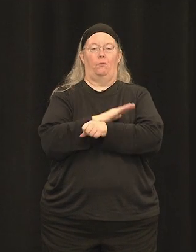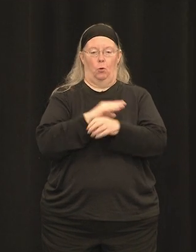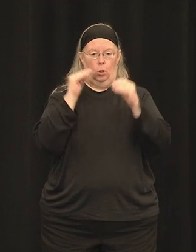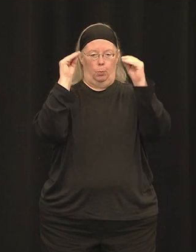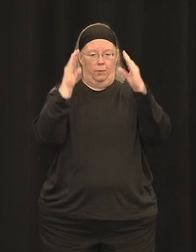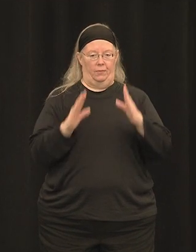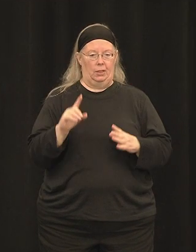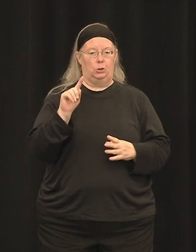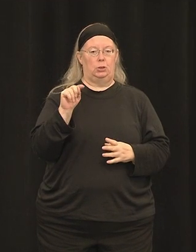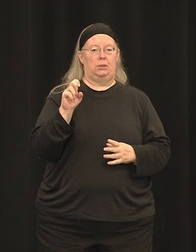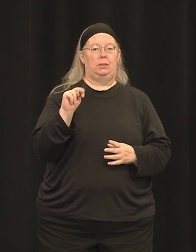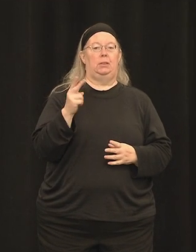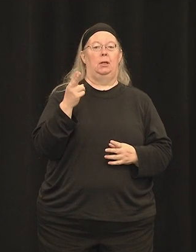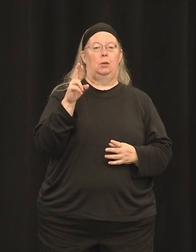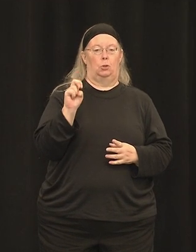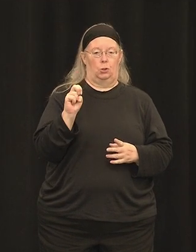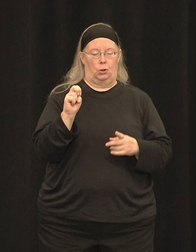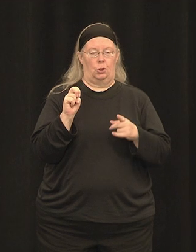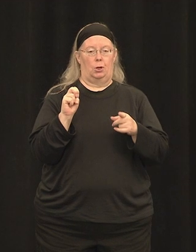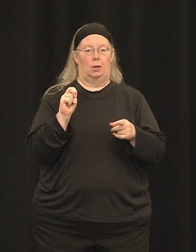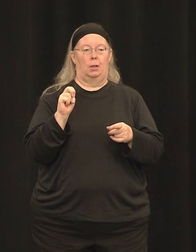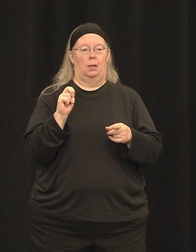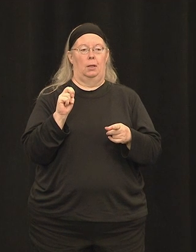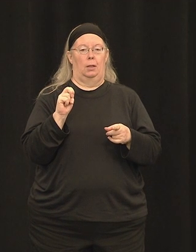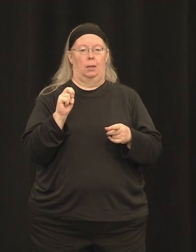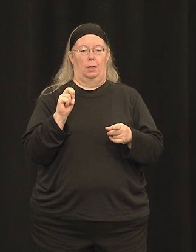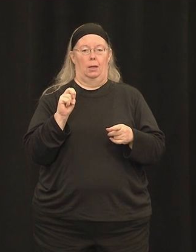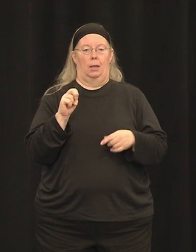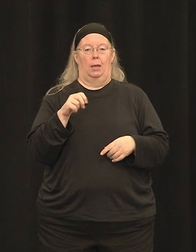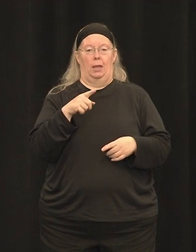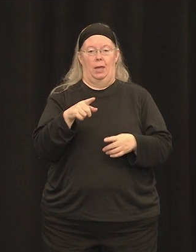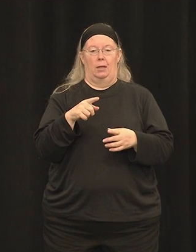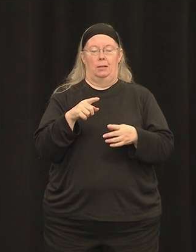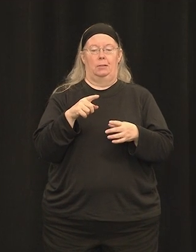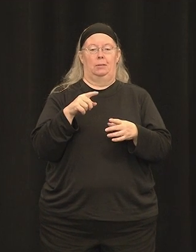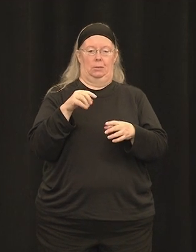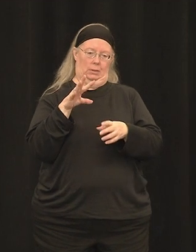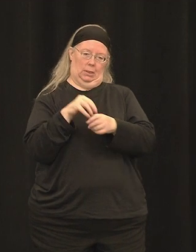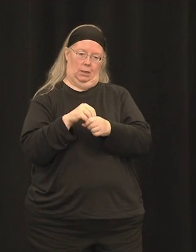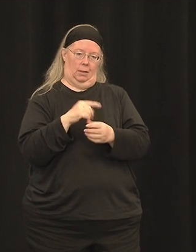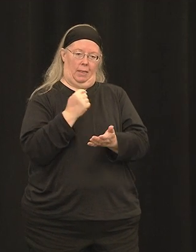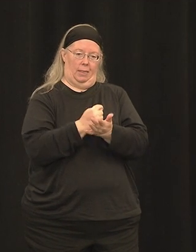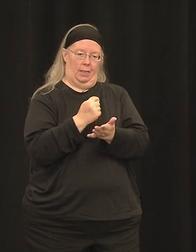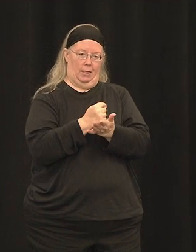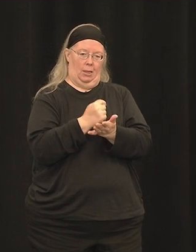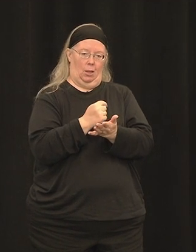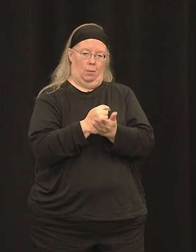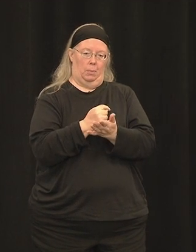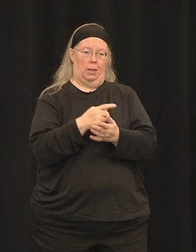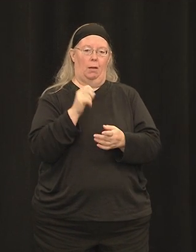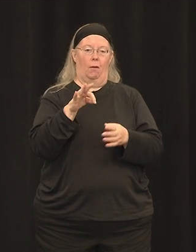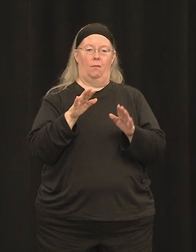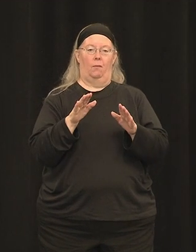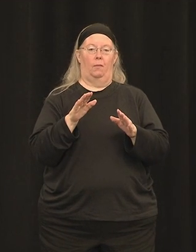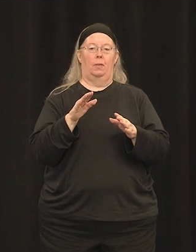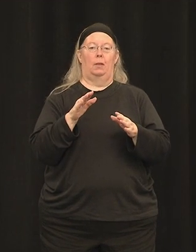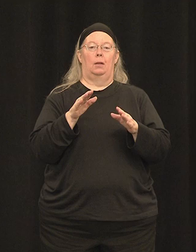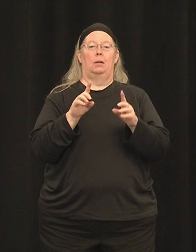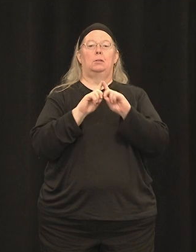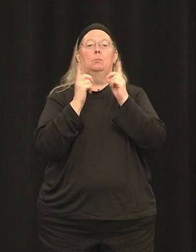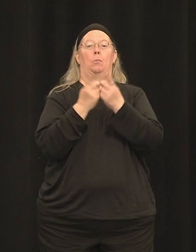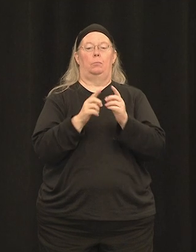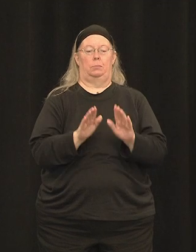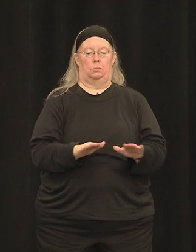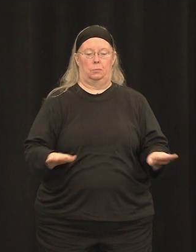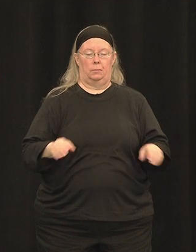in the Department of Pediatrics at the University of Florida. The focus of her research is